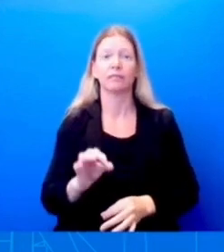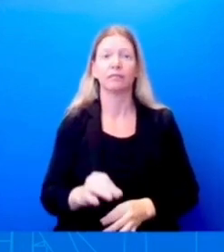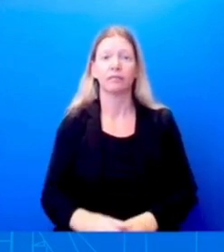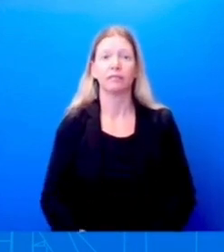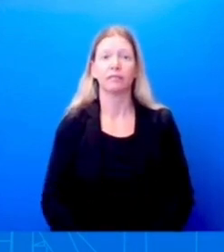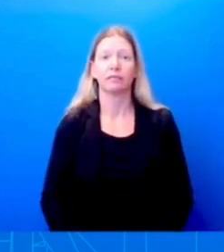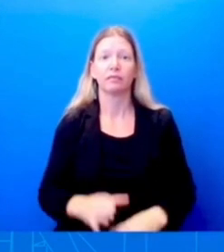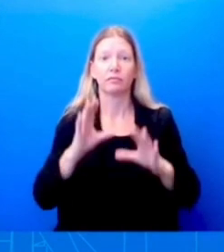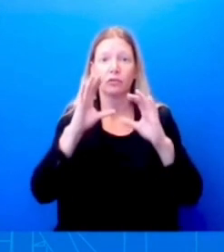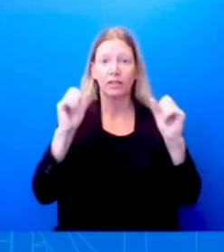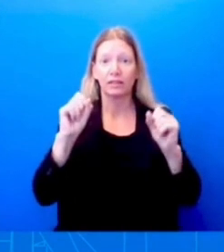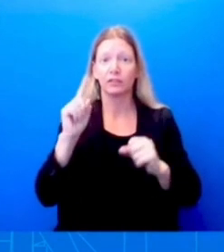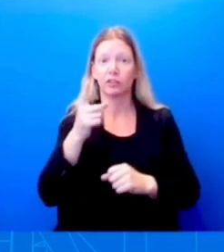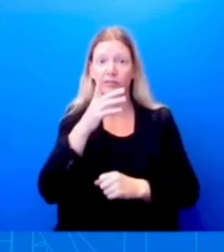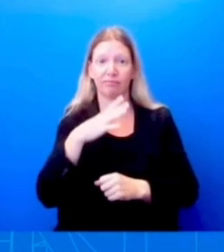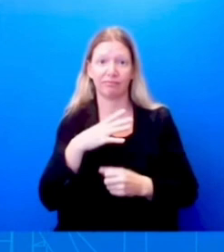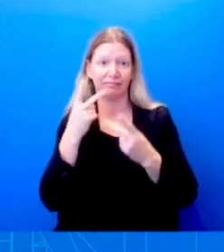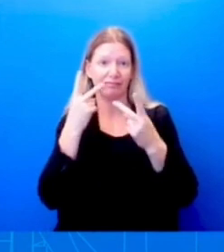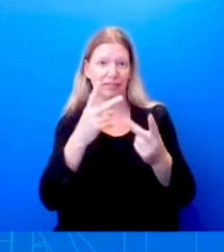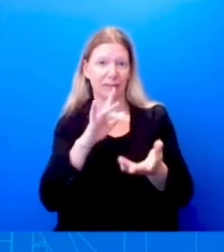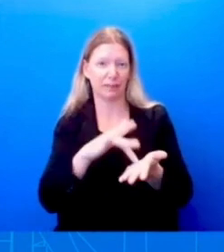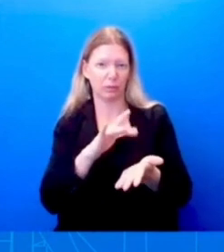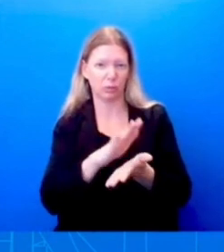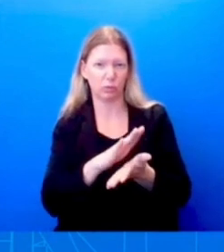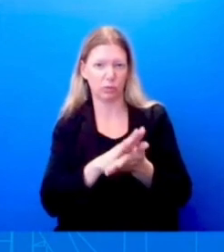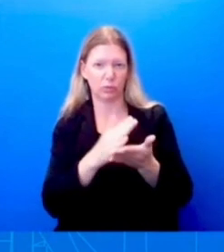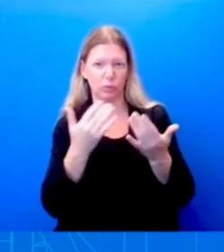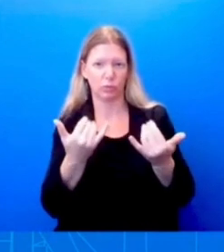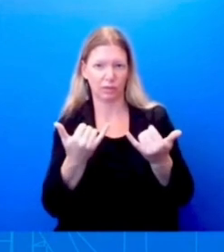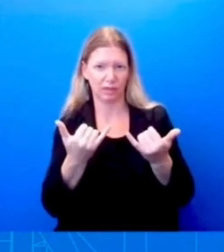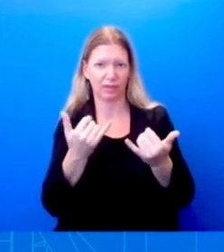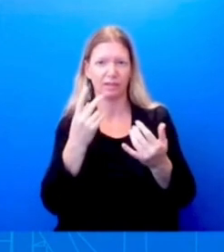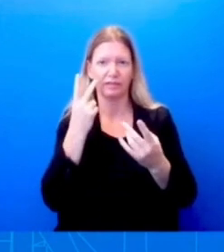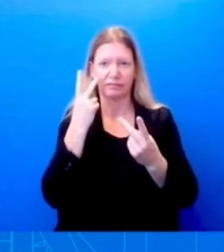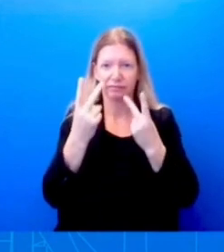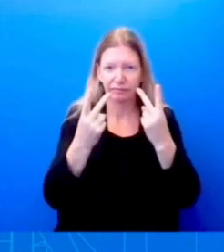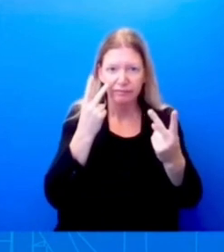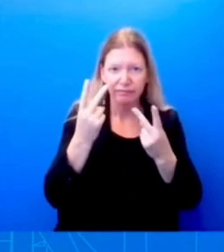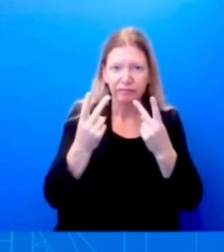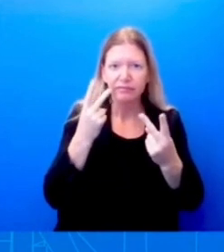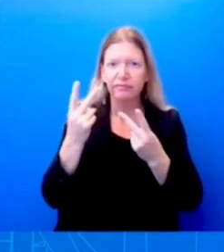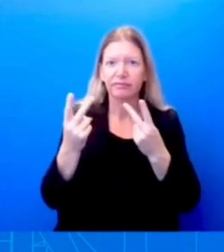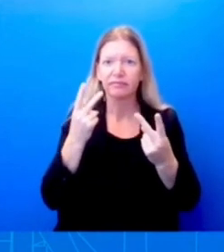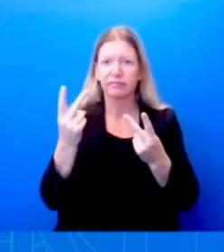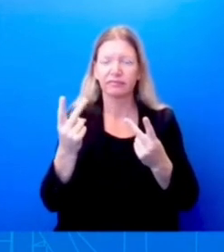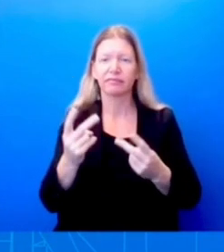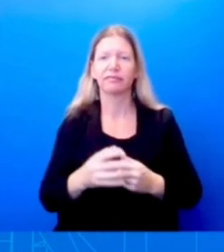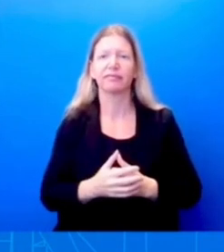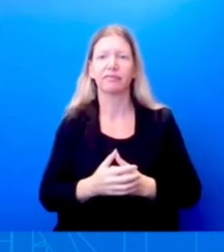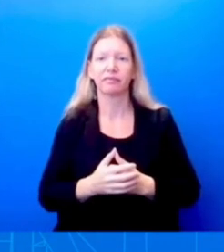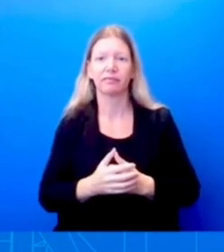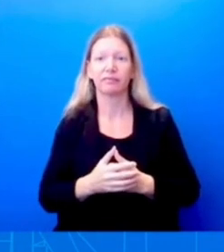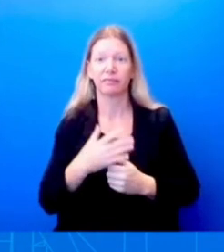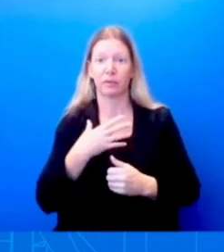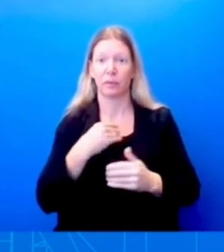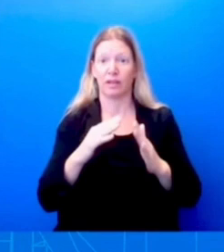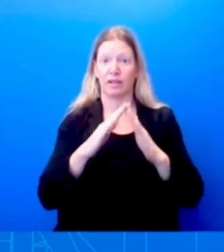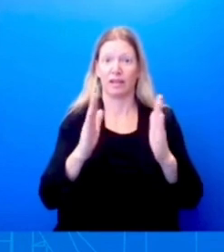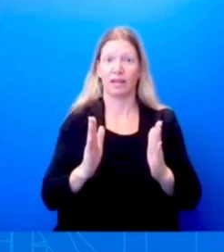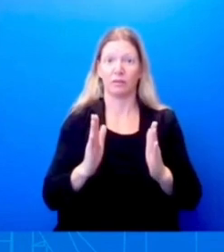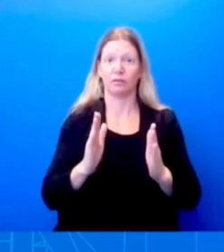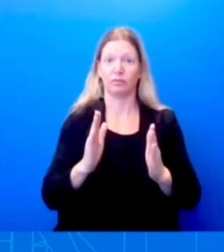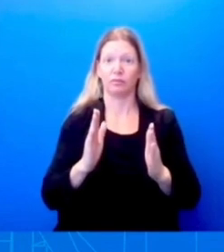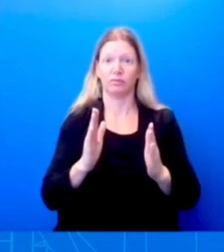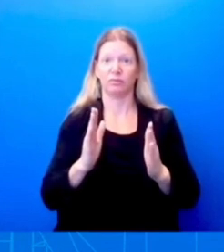Test scores was engaged for the lowest in decades, despite billions of dollars in investment from the administration. Is the White House's approach failing and not improving these test